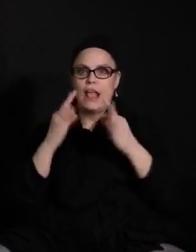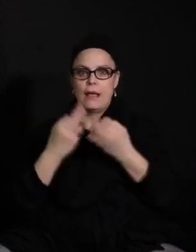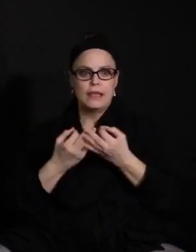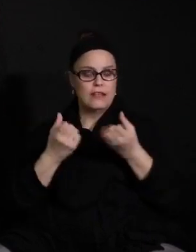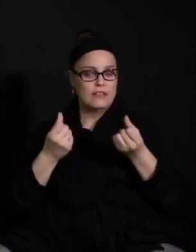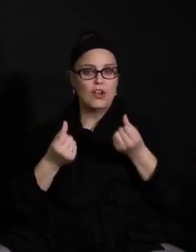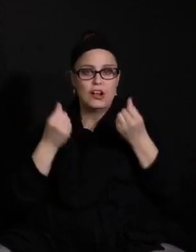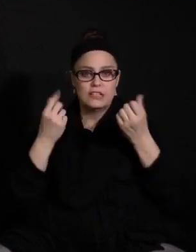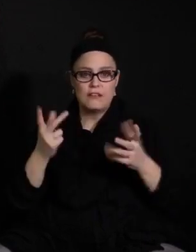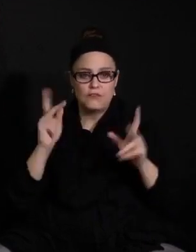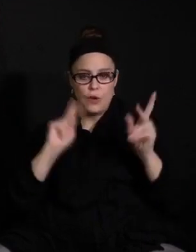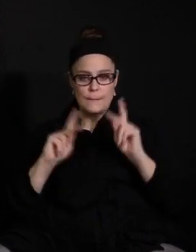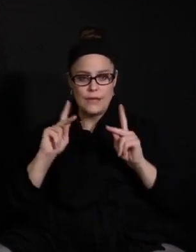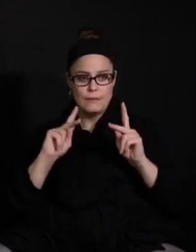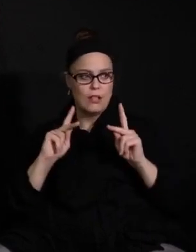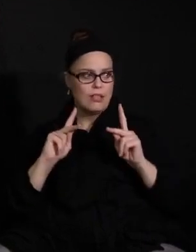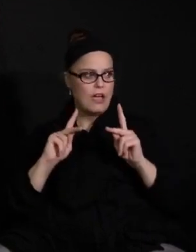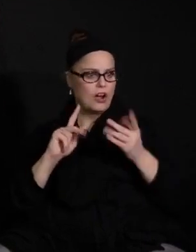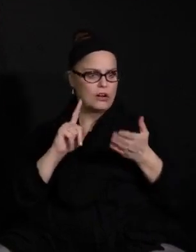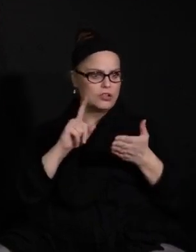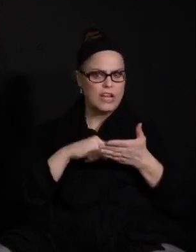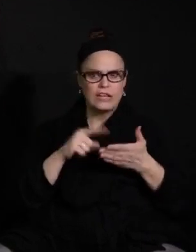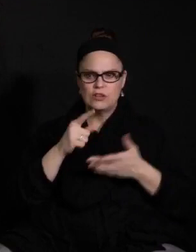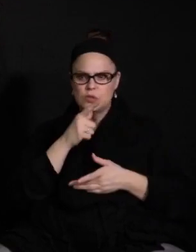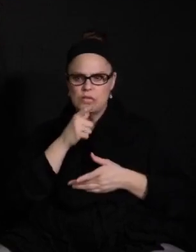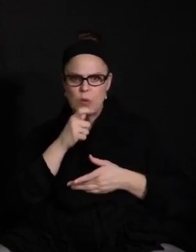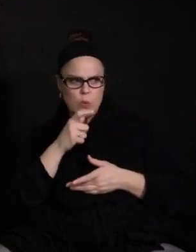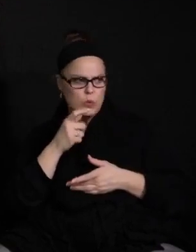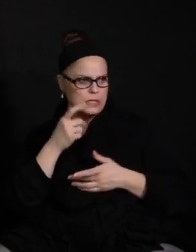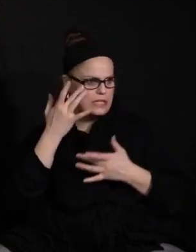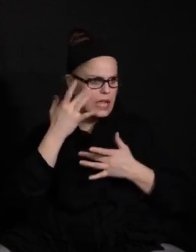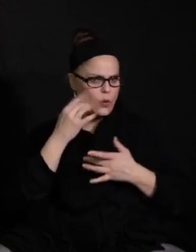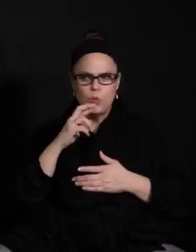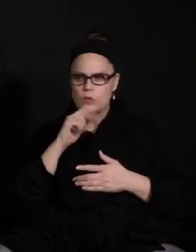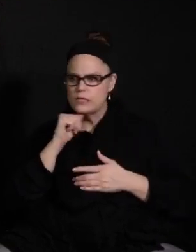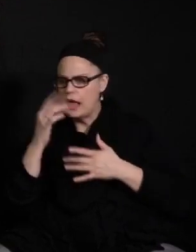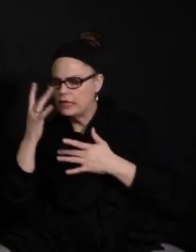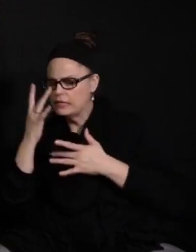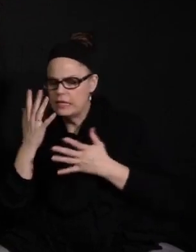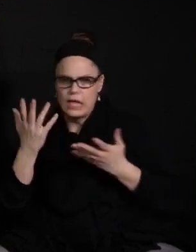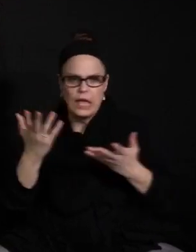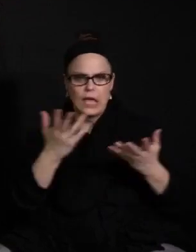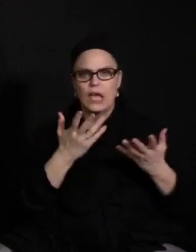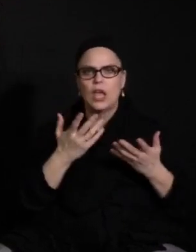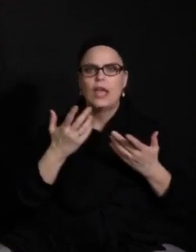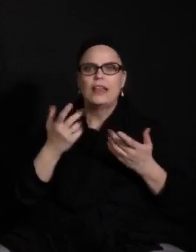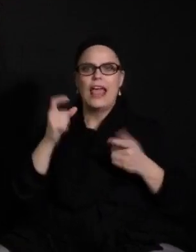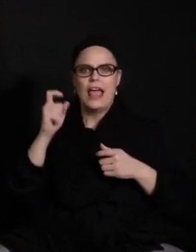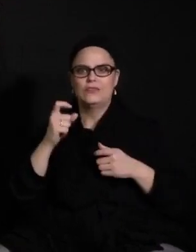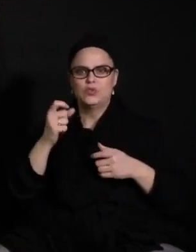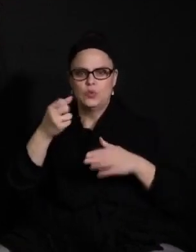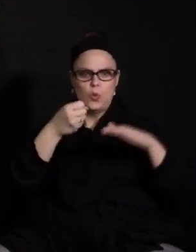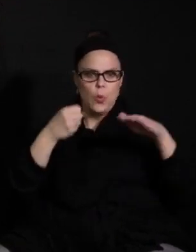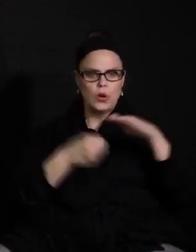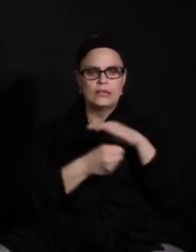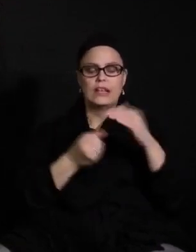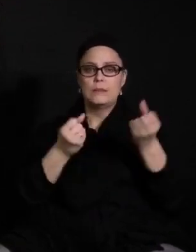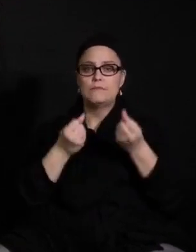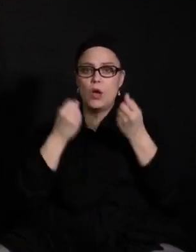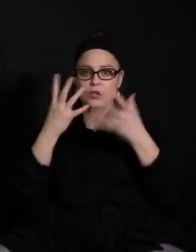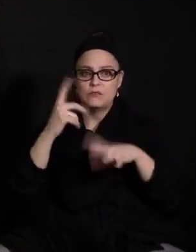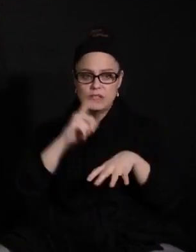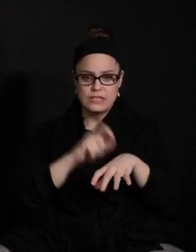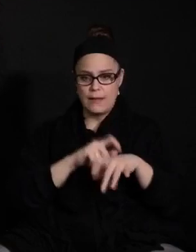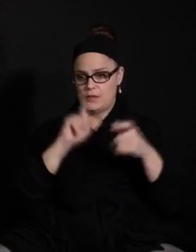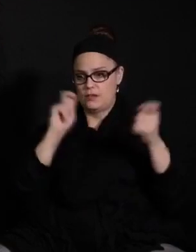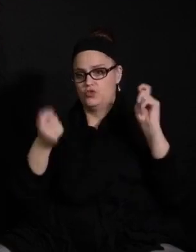multiple people that we're looking to see who's getting sick, who isn't getting sick and having to quarantine multiple times and